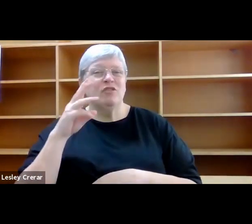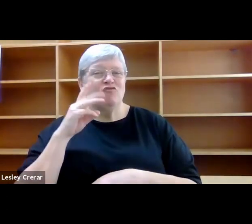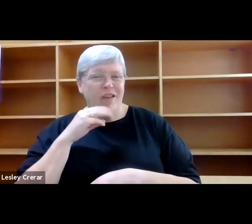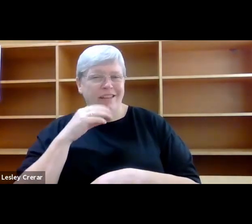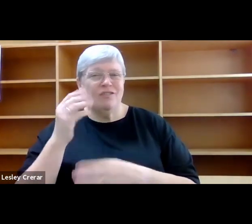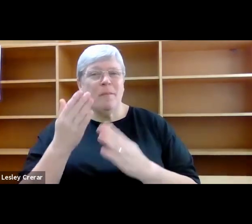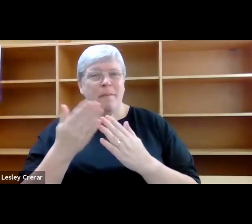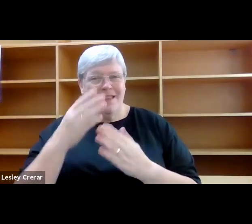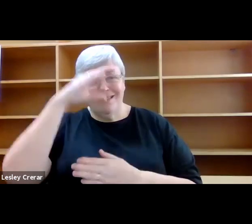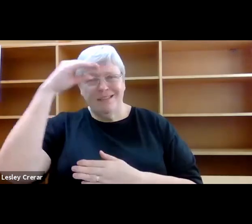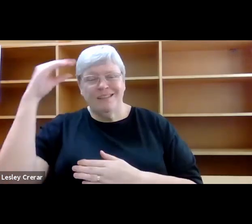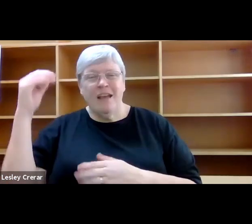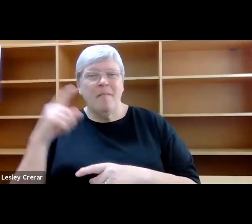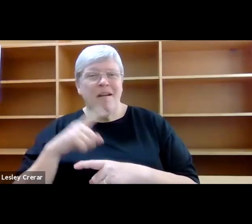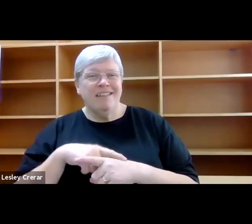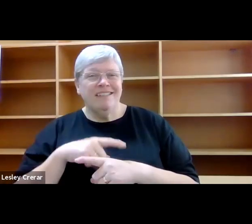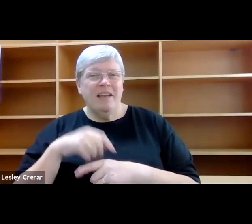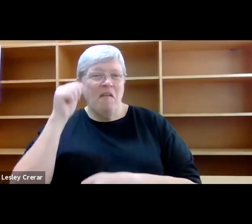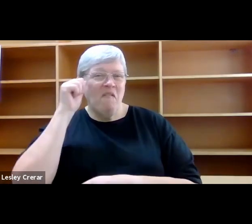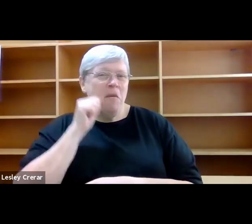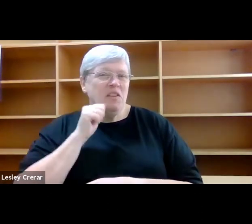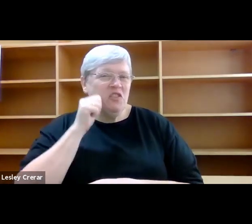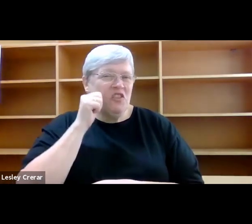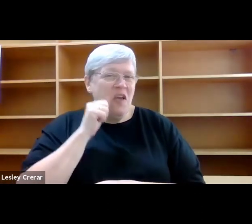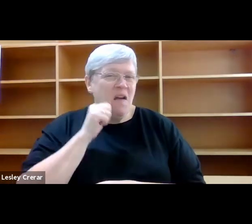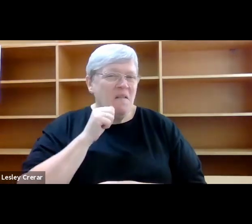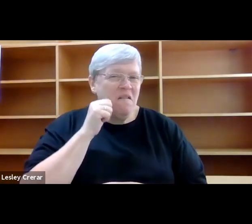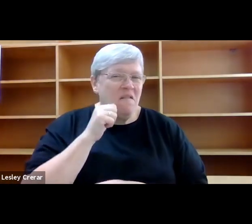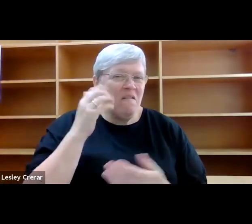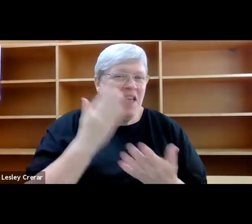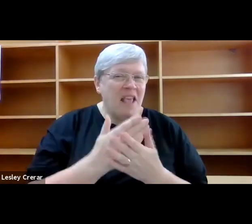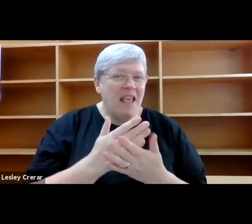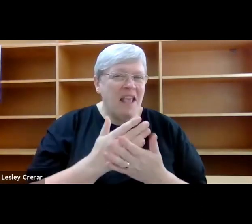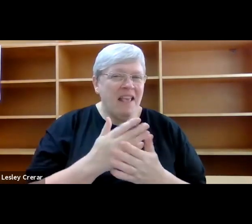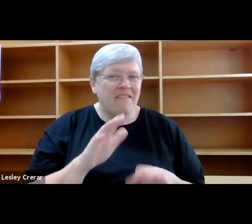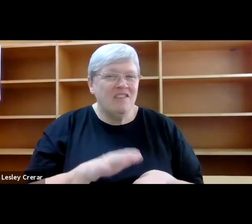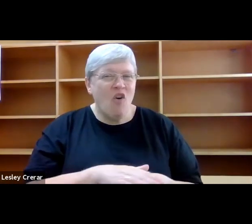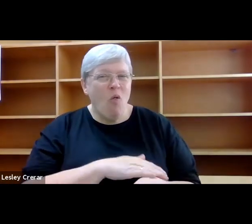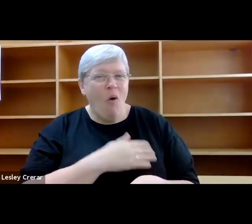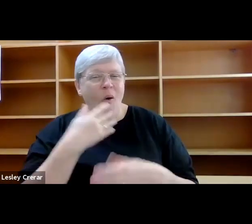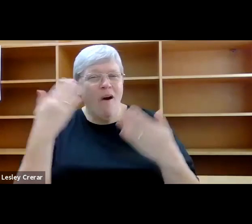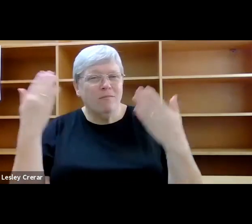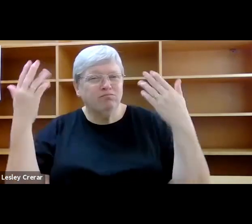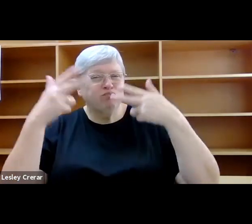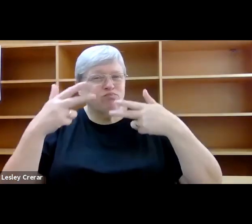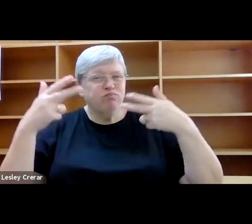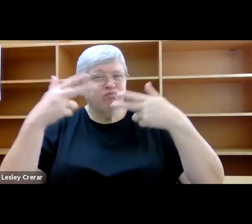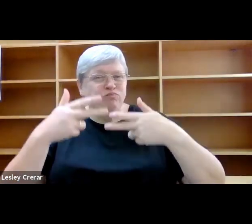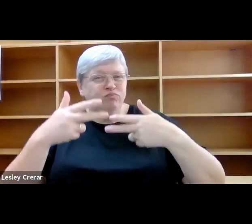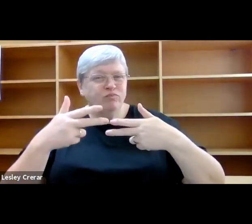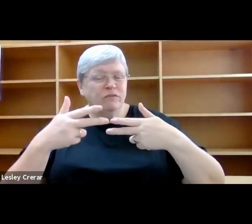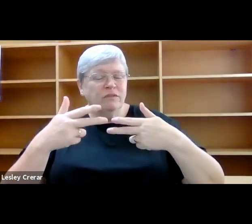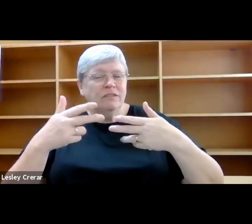and it is a time of mischief, even in the long grey twilight. Midsummer